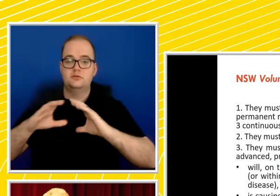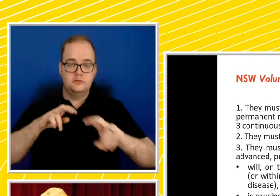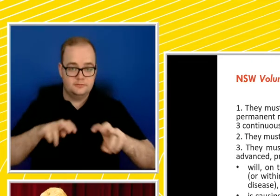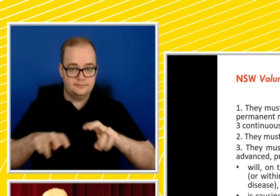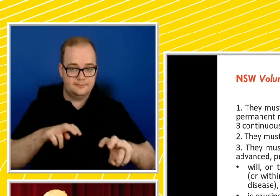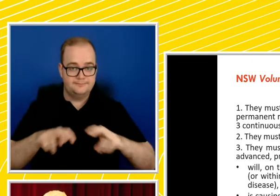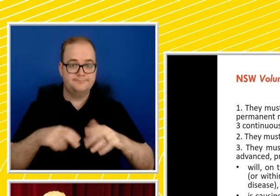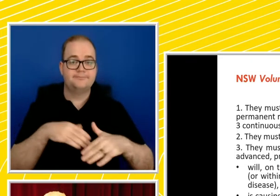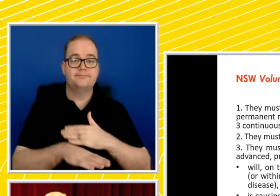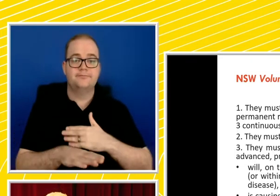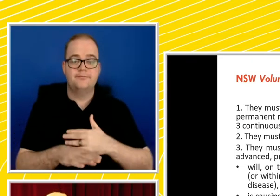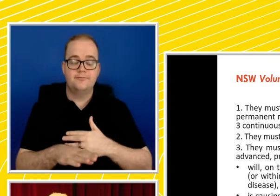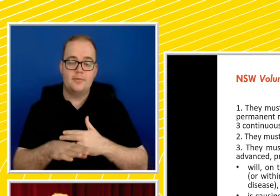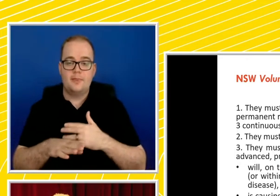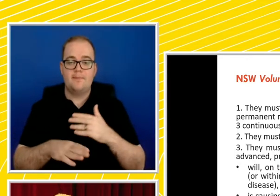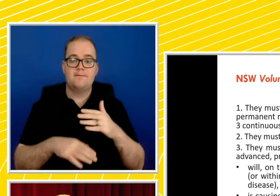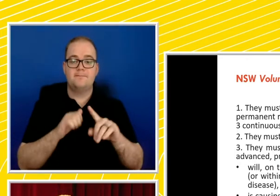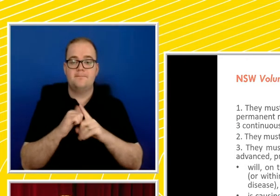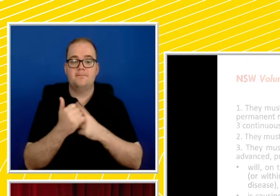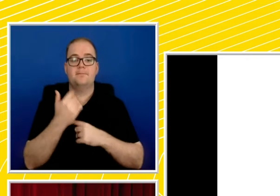futility or relief of suffering.